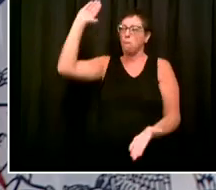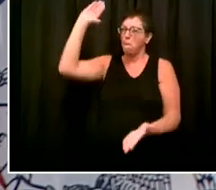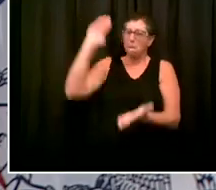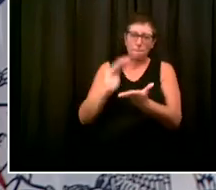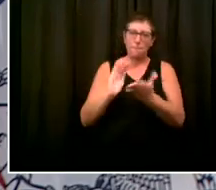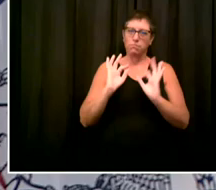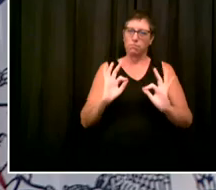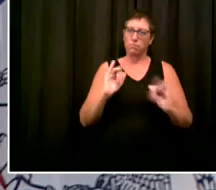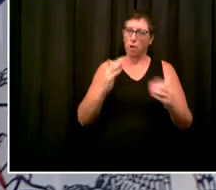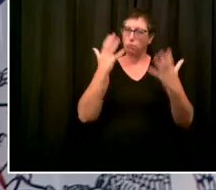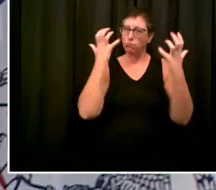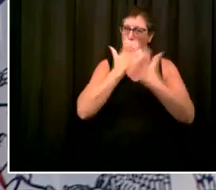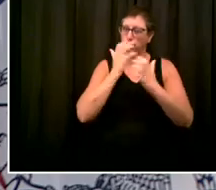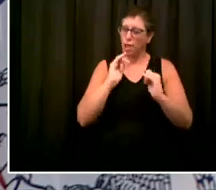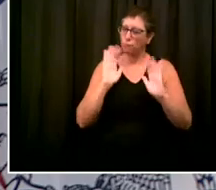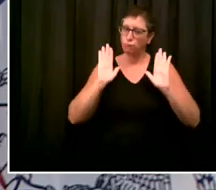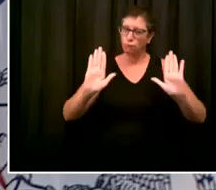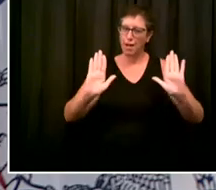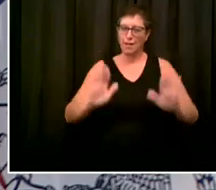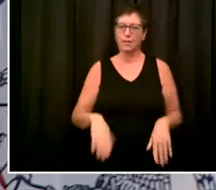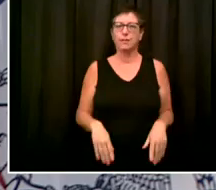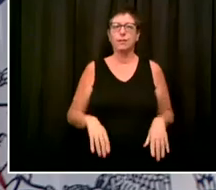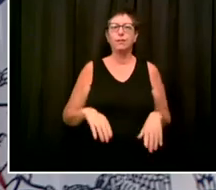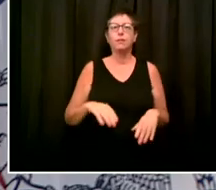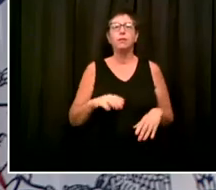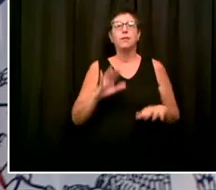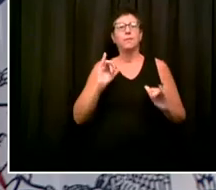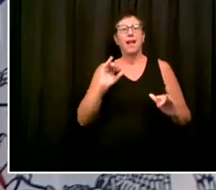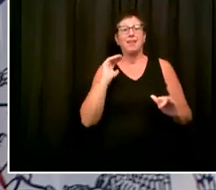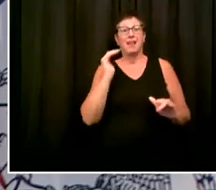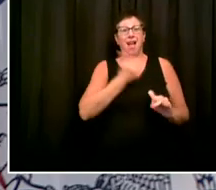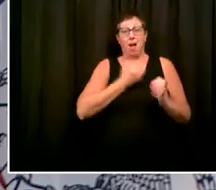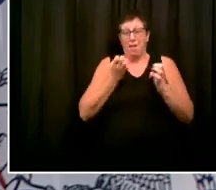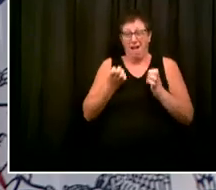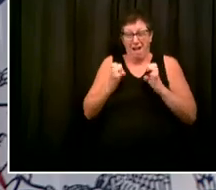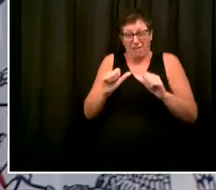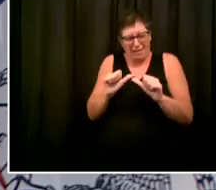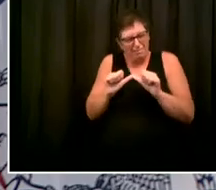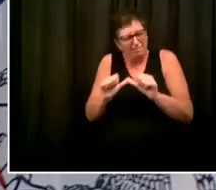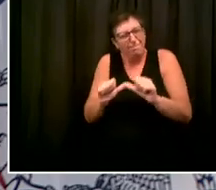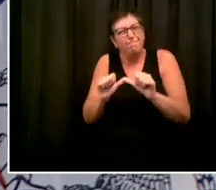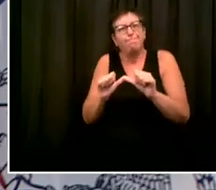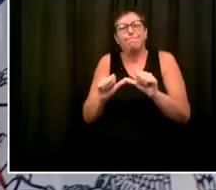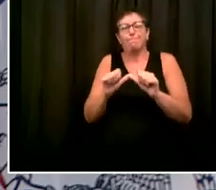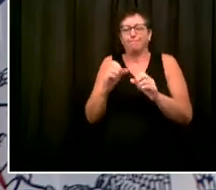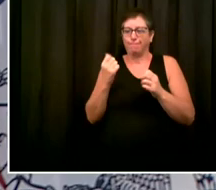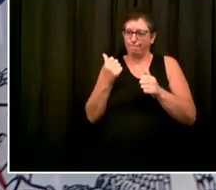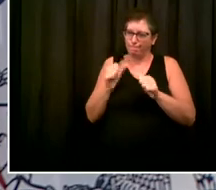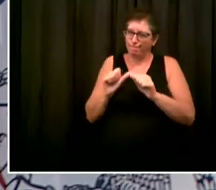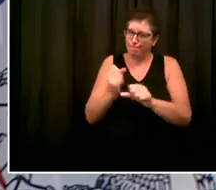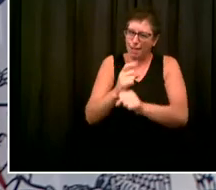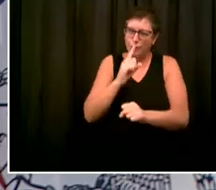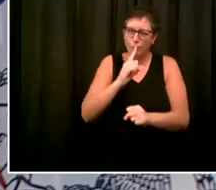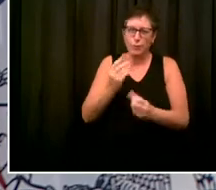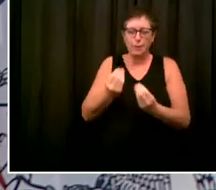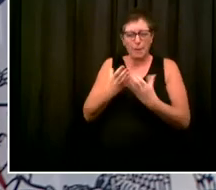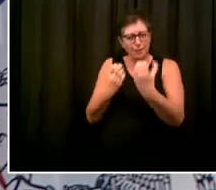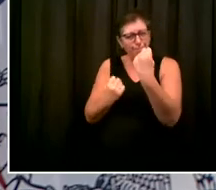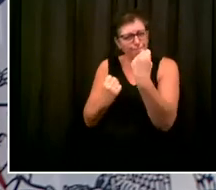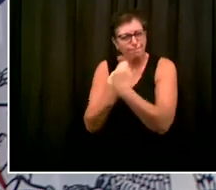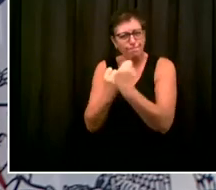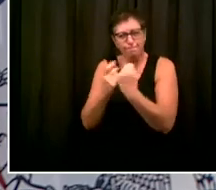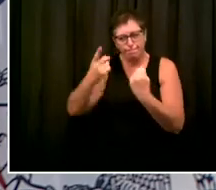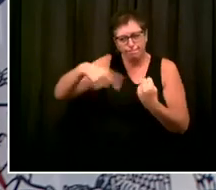folks who did need to safely separate to do so. And that support was there for them. We've applied the hyper local